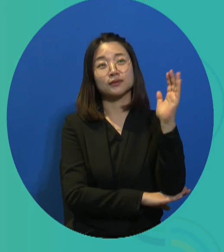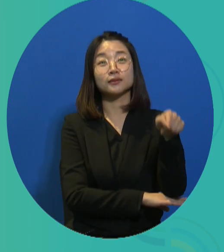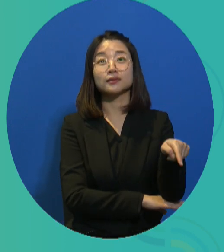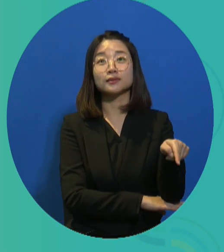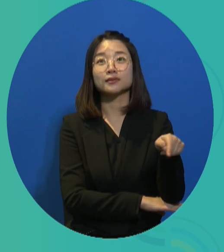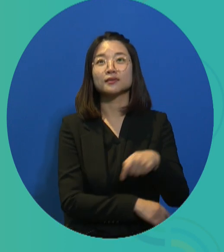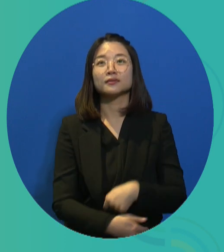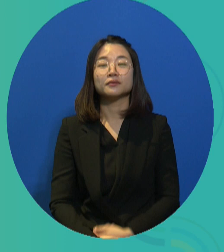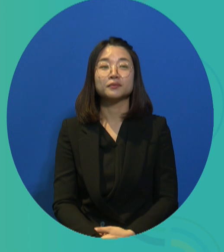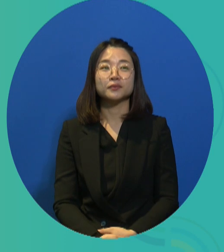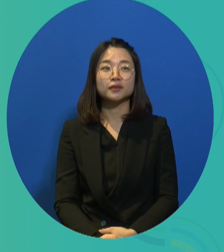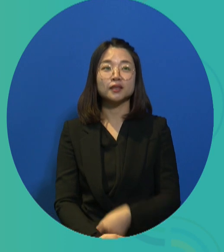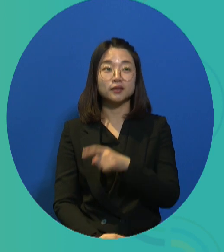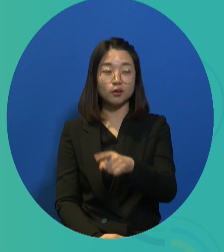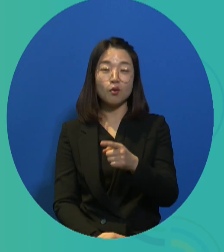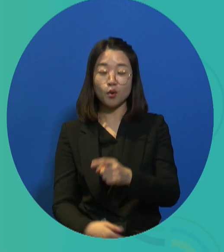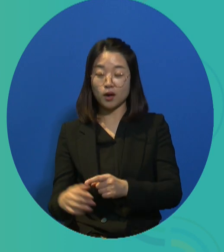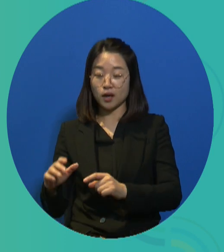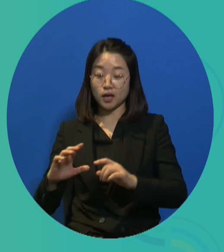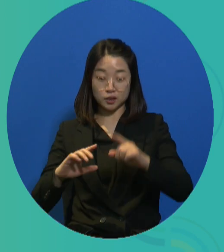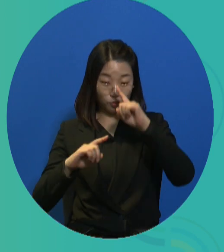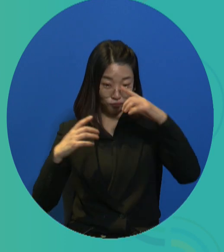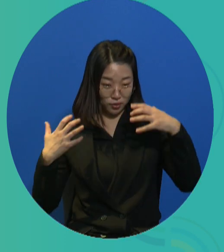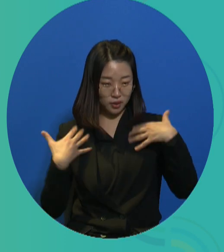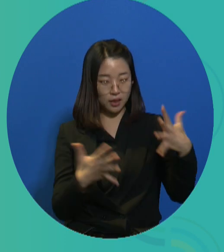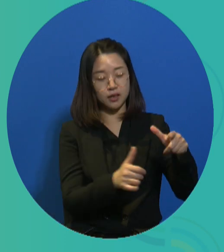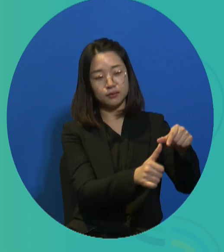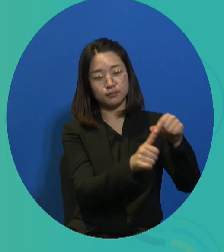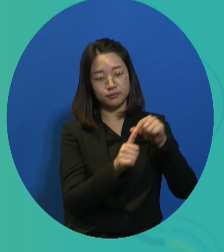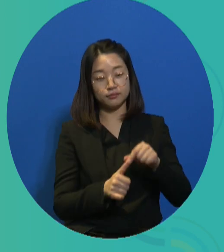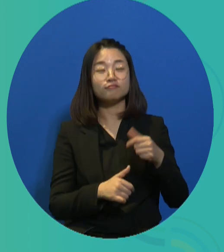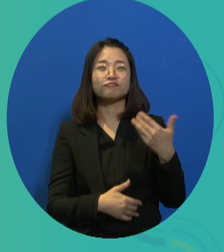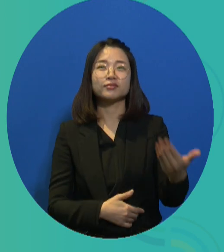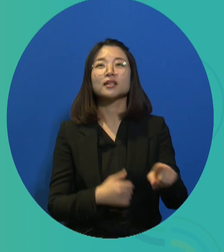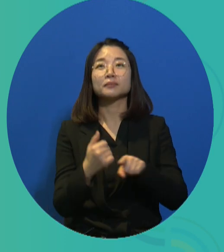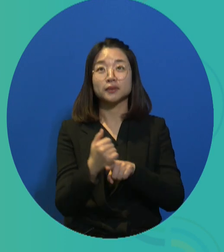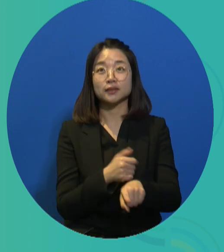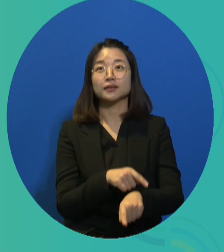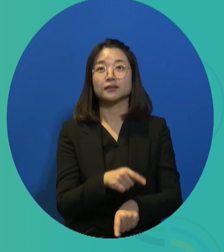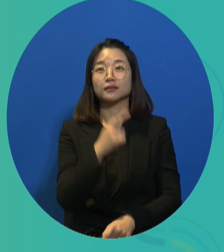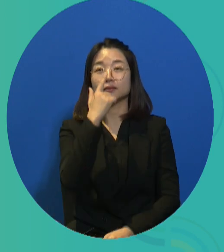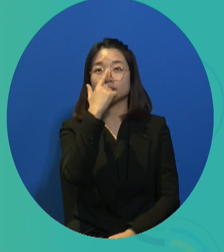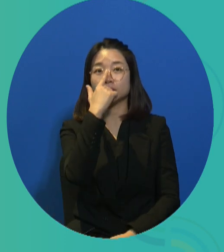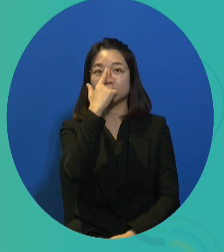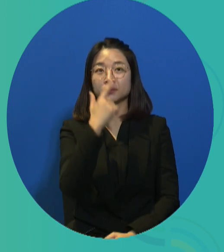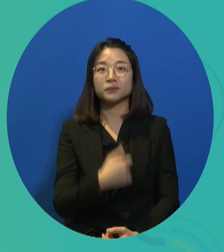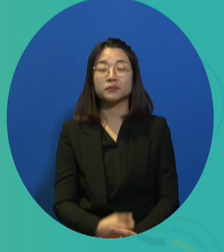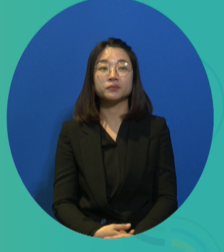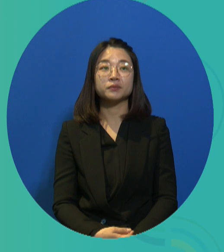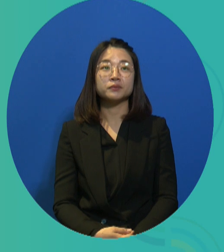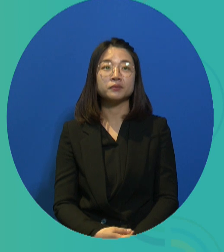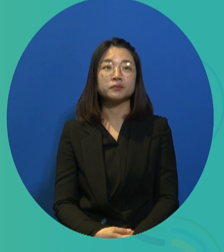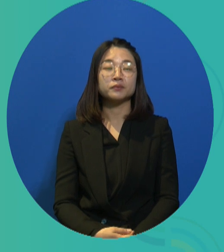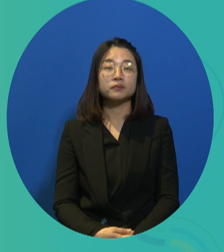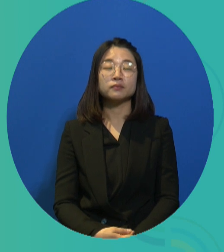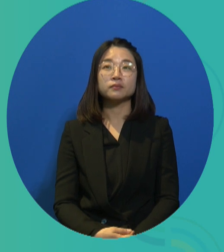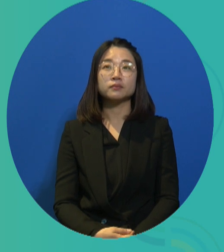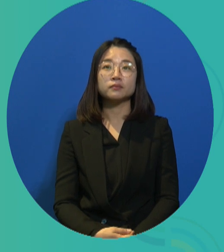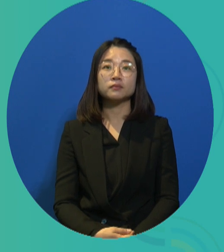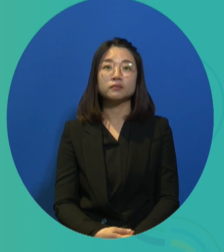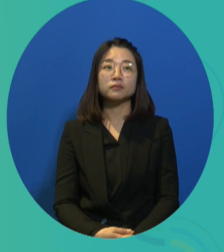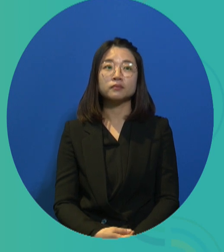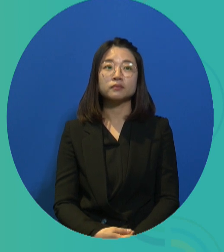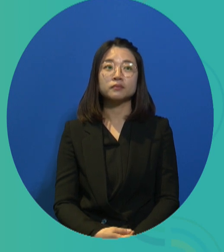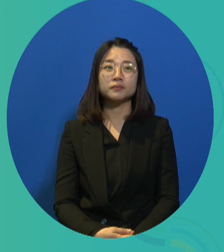as I mentioned before, the universal job guarantee system was also a political campaign by a member, a